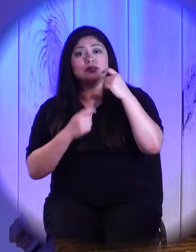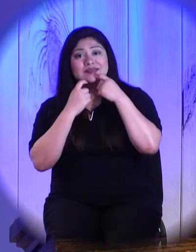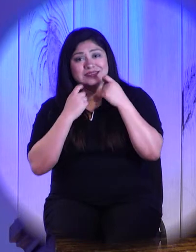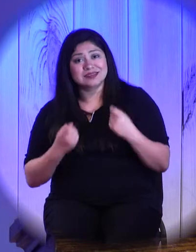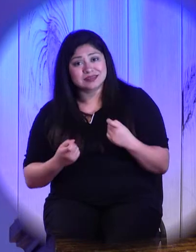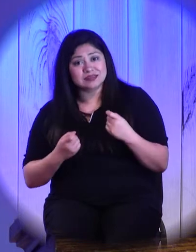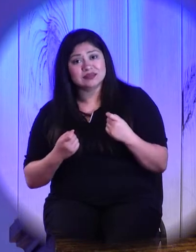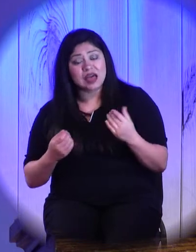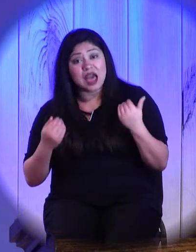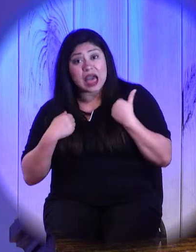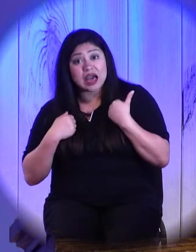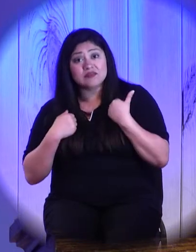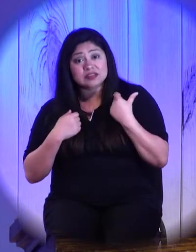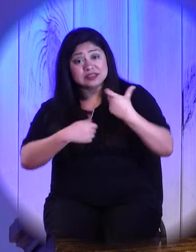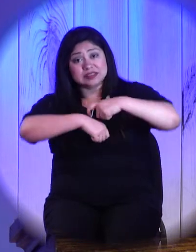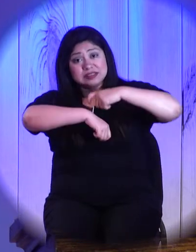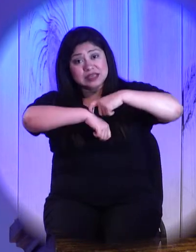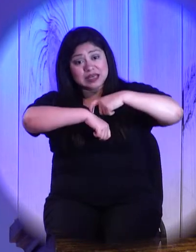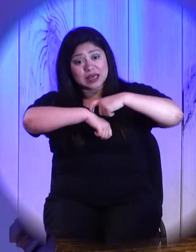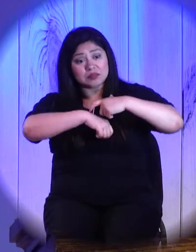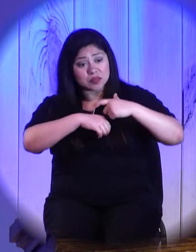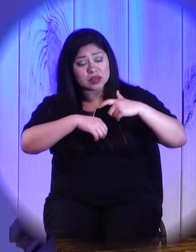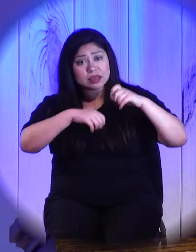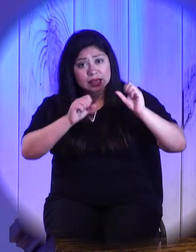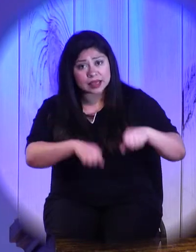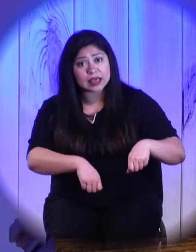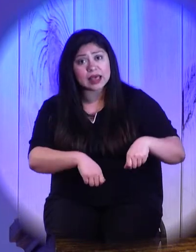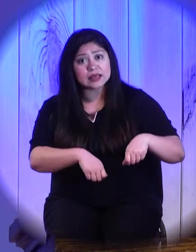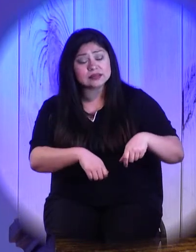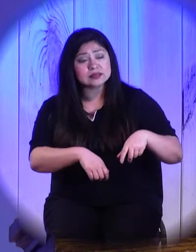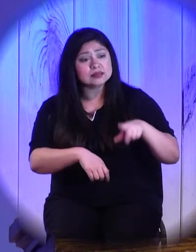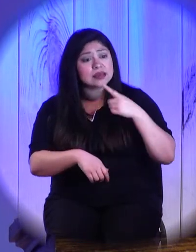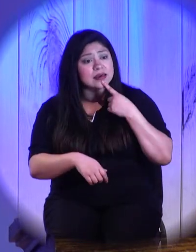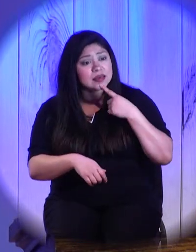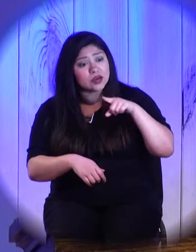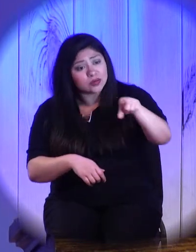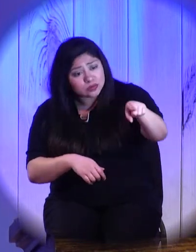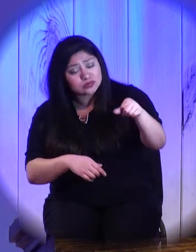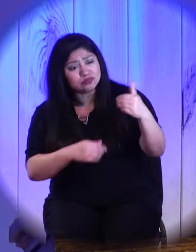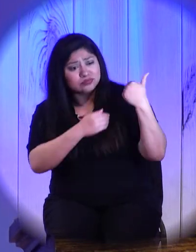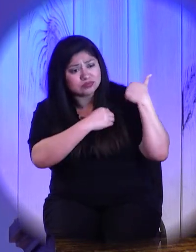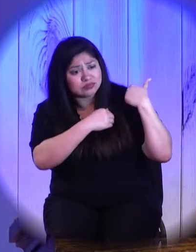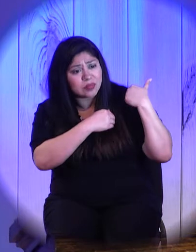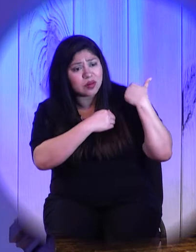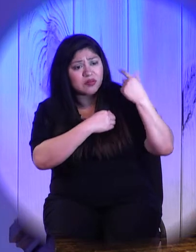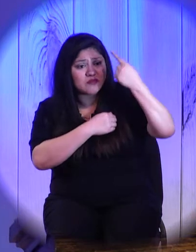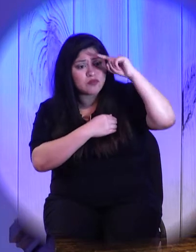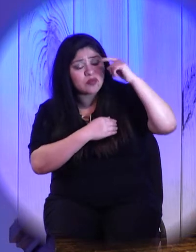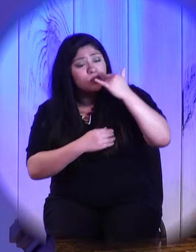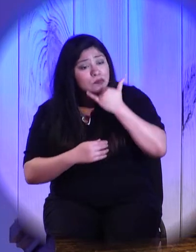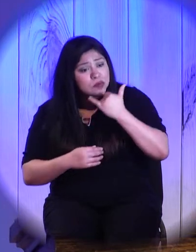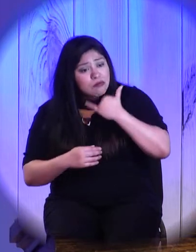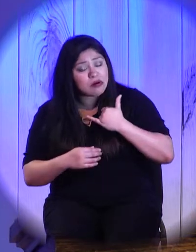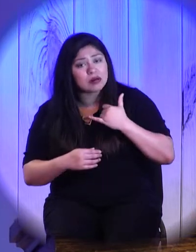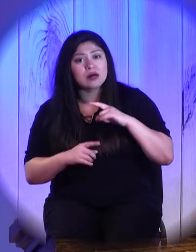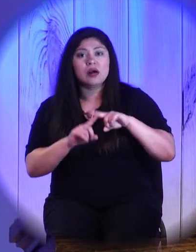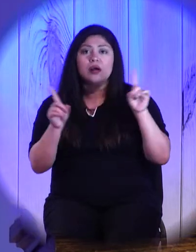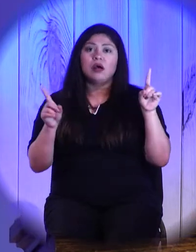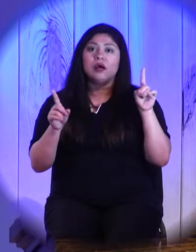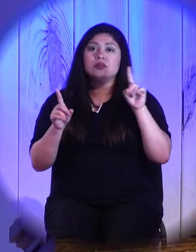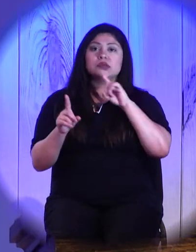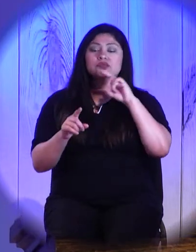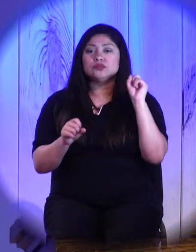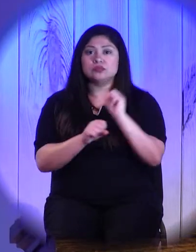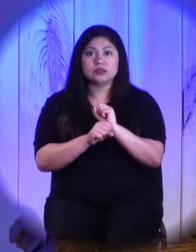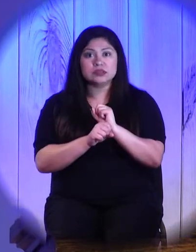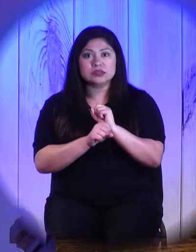place in our lives to hold one another accountable for wrongdoing, but our goal in life shouldn't be to cut one another off.